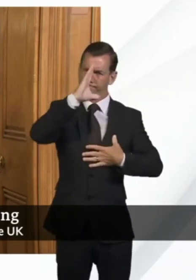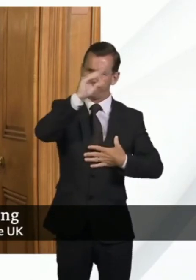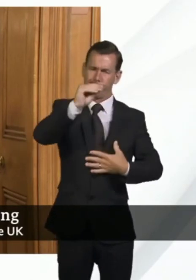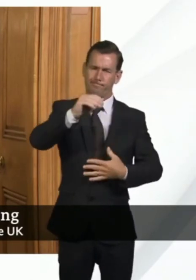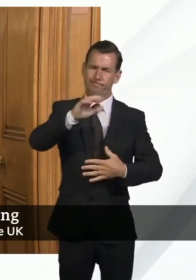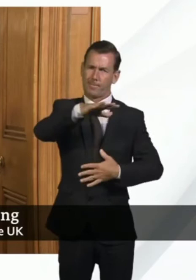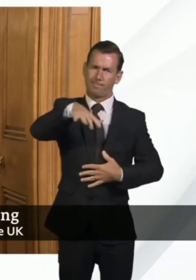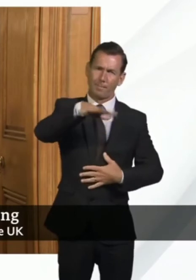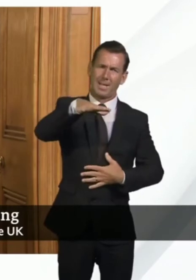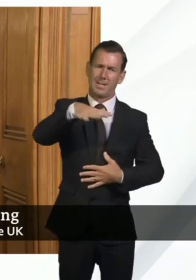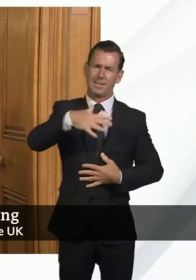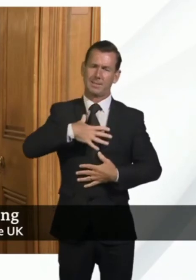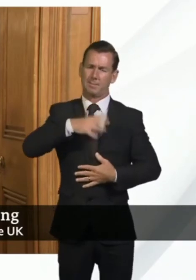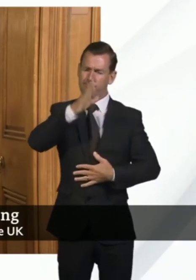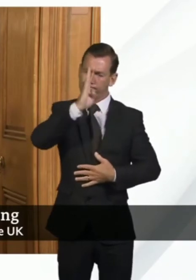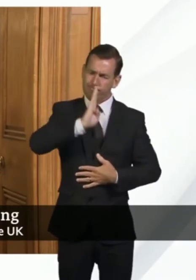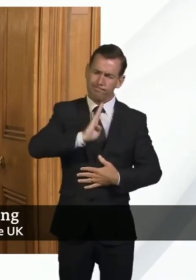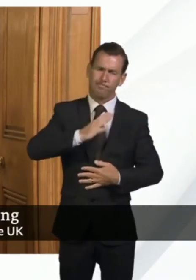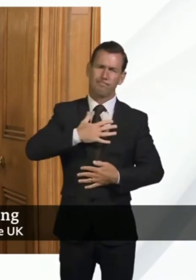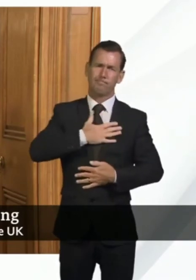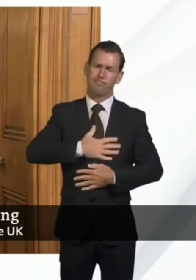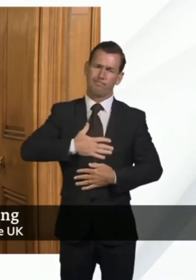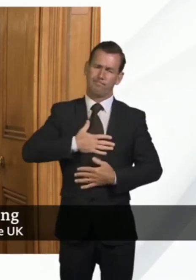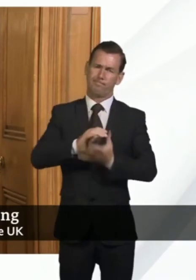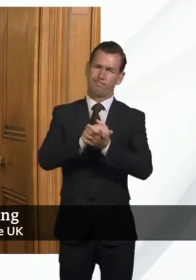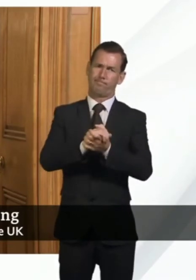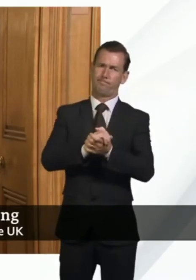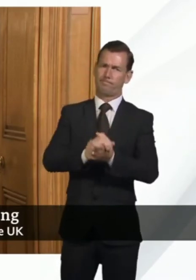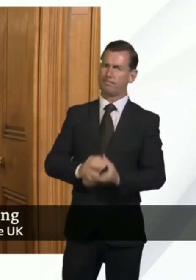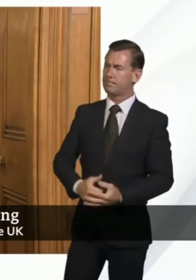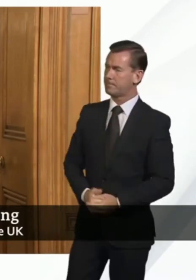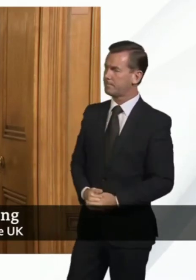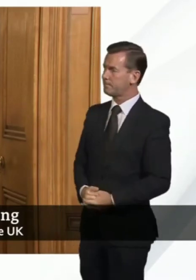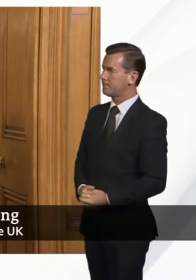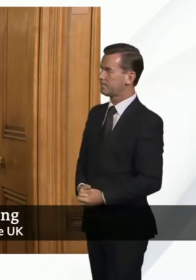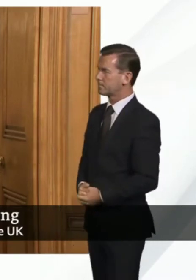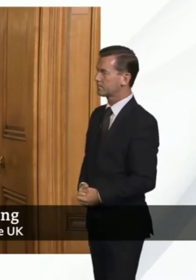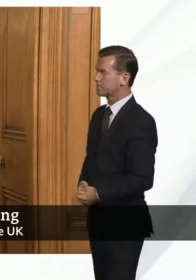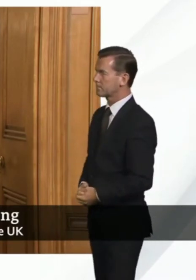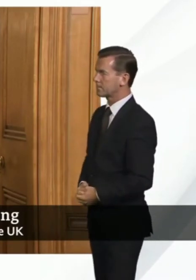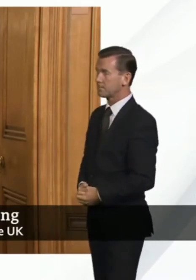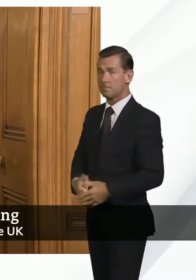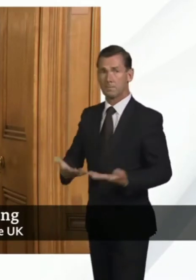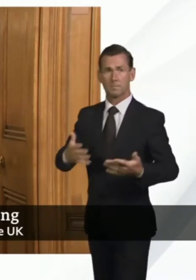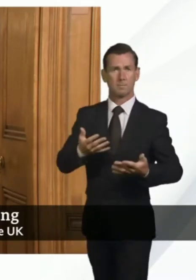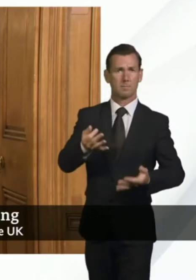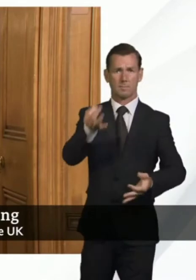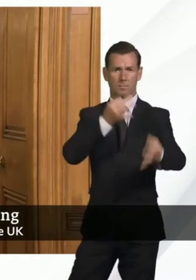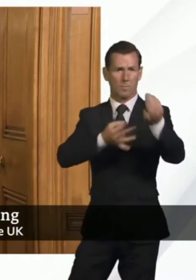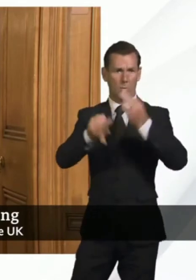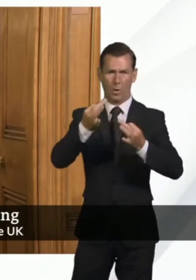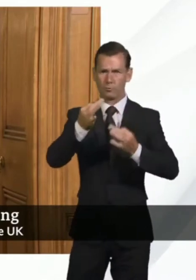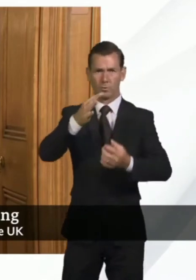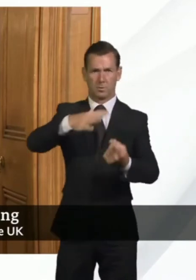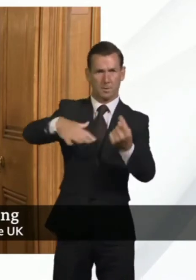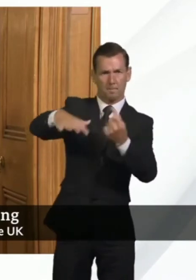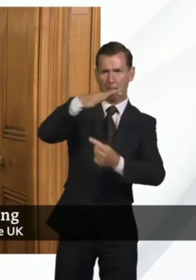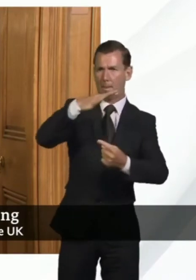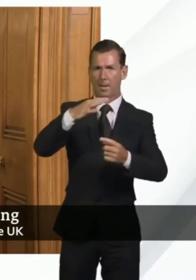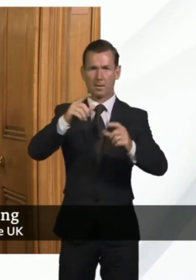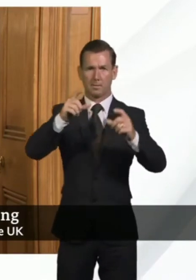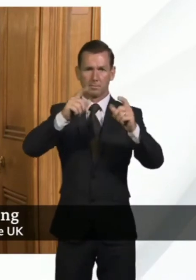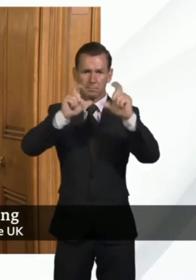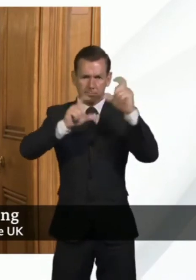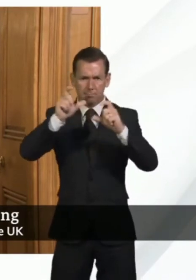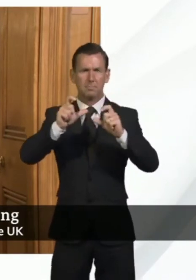with every one of the families of those people who have been affected by this. And before we begin questions from the public and from the media, I just want to